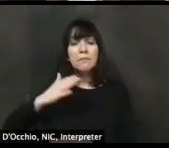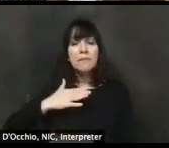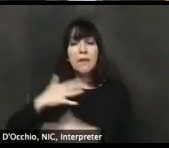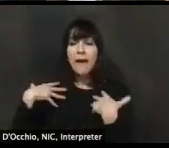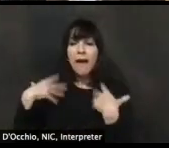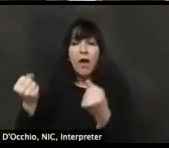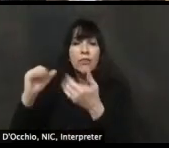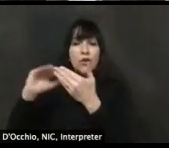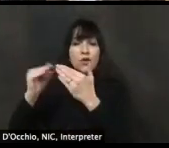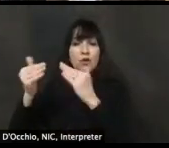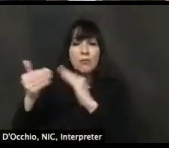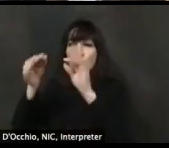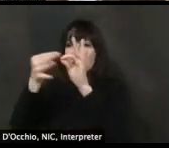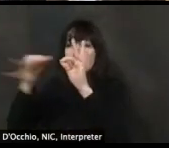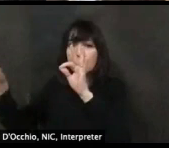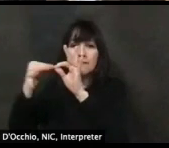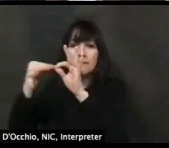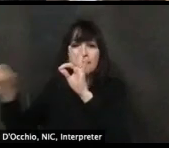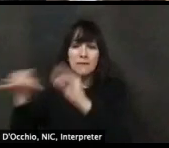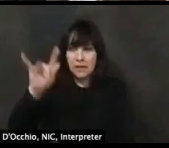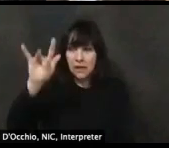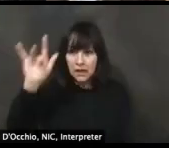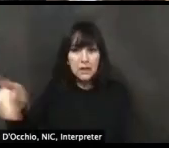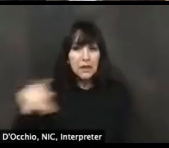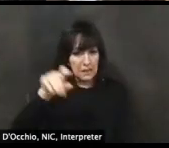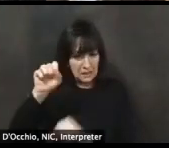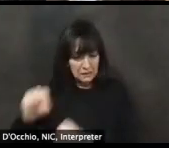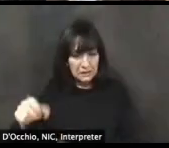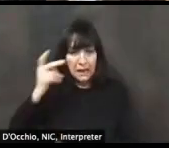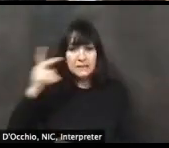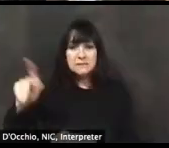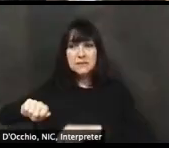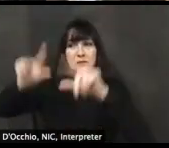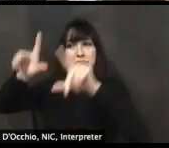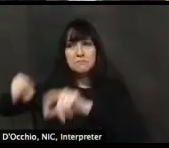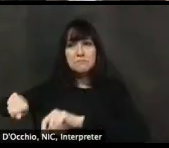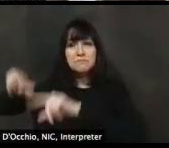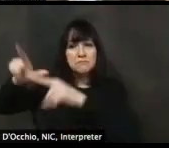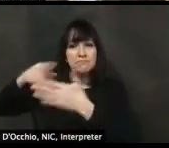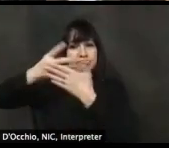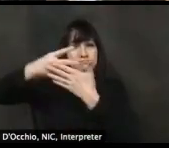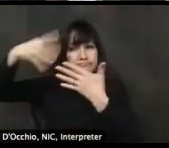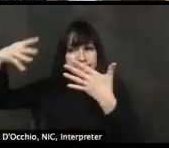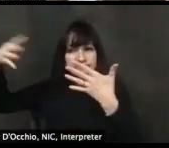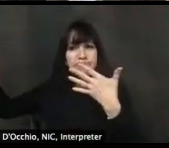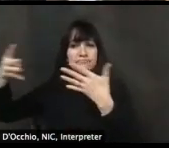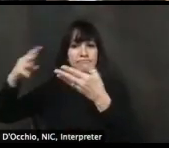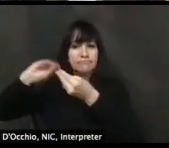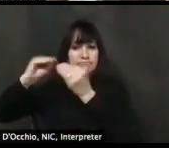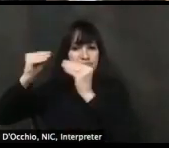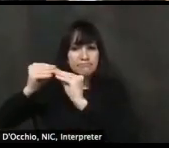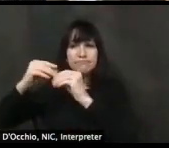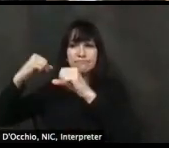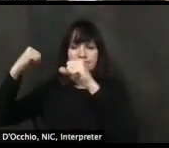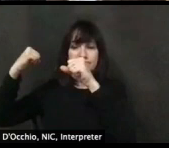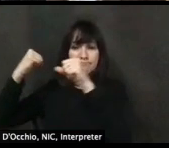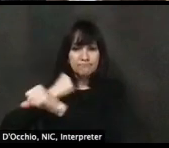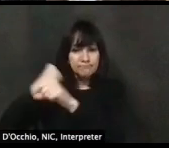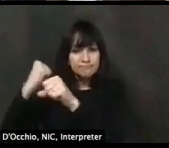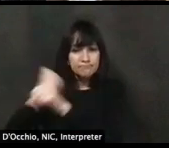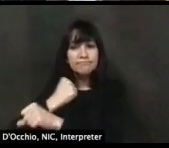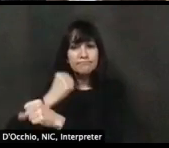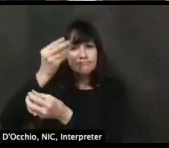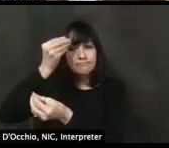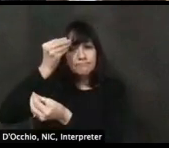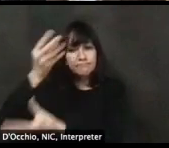a lot of data that you can take a look at. You'll see our dashboard, but you'll also, um, see, and I think it's important to add, um,